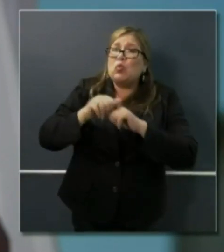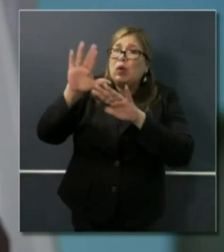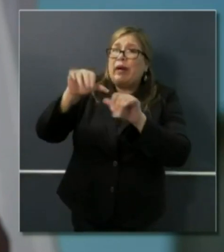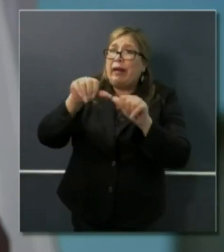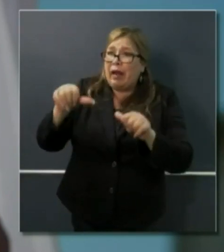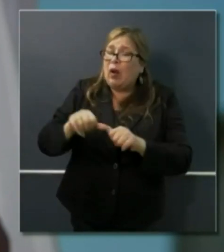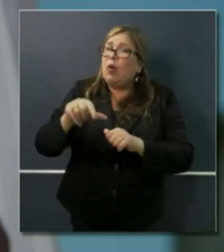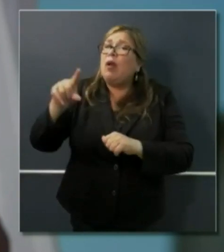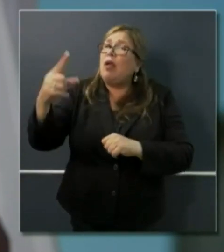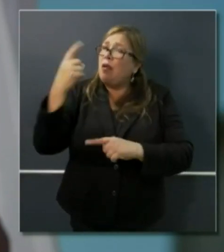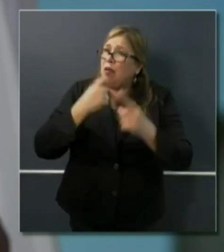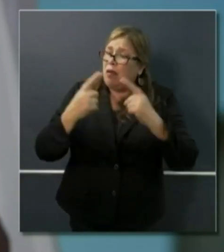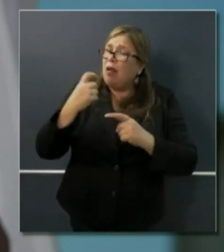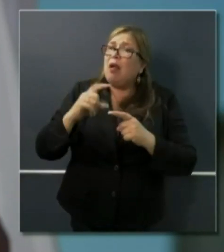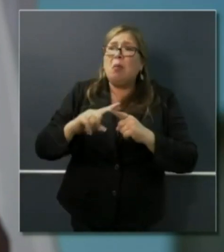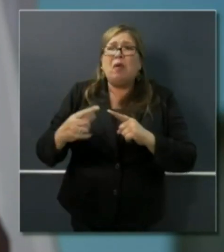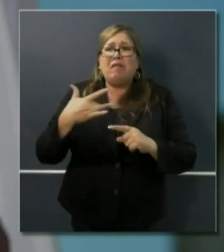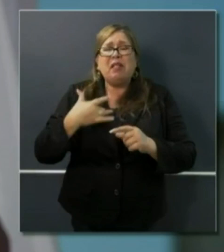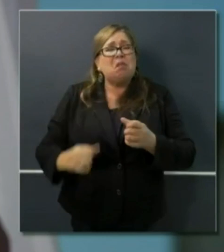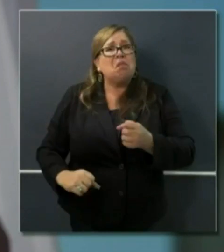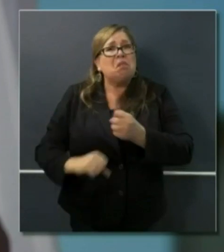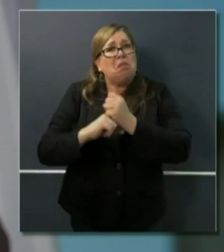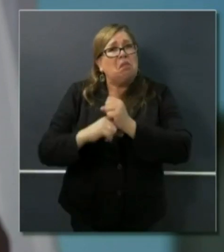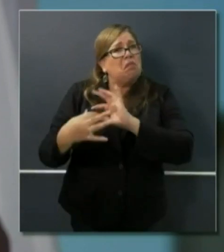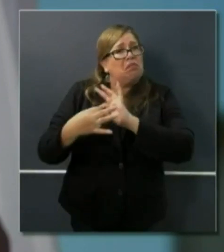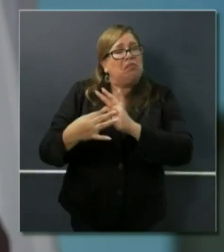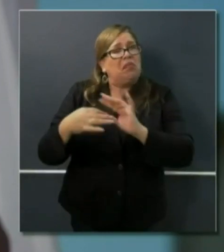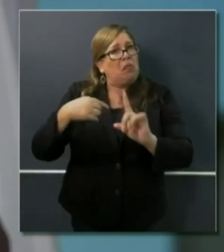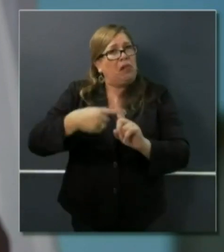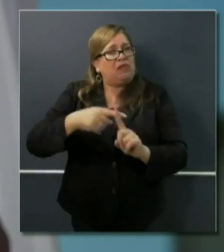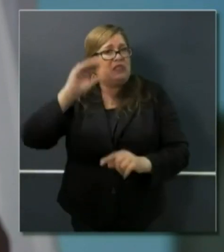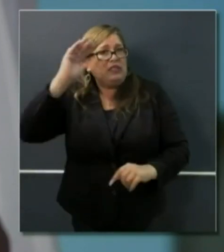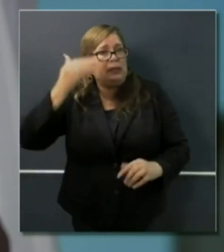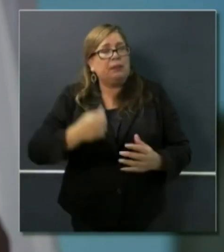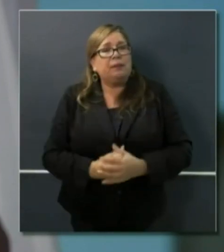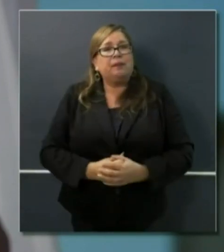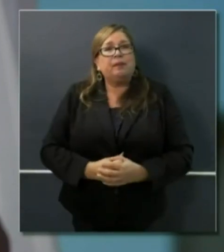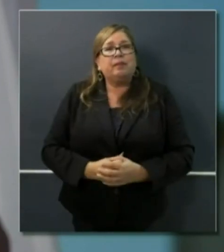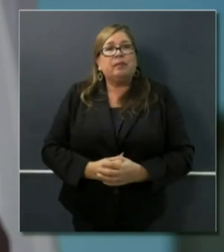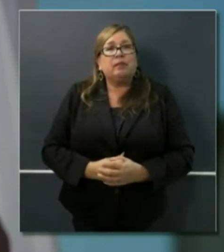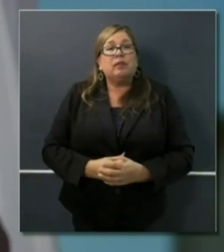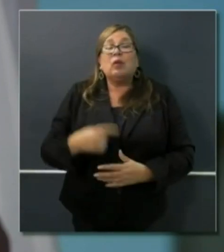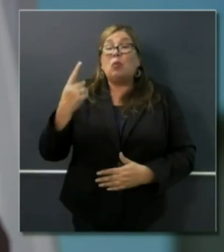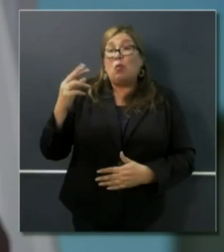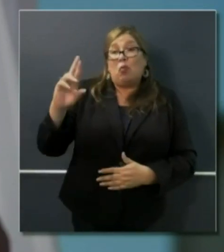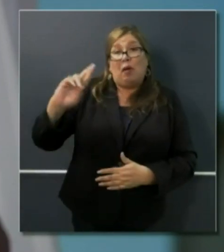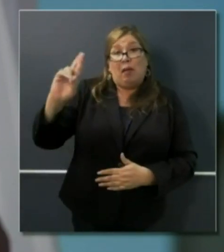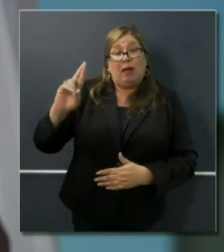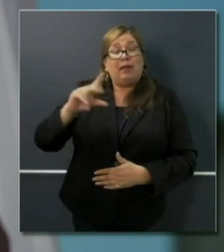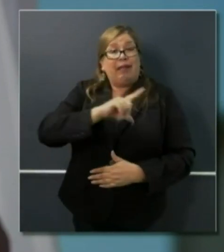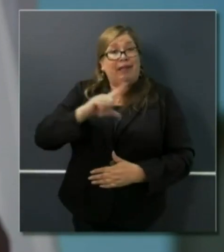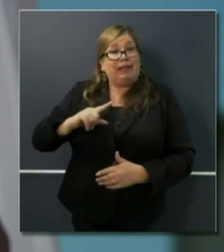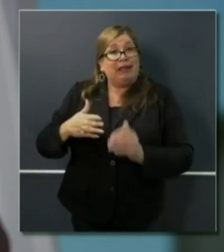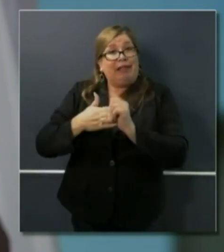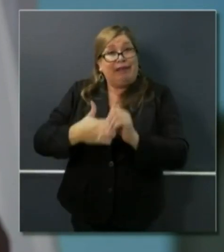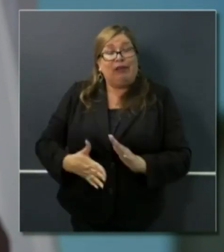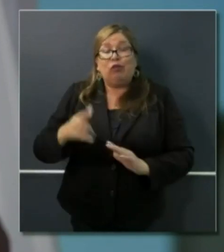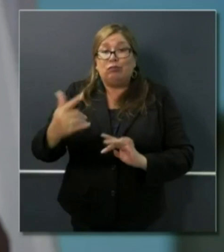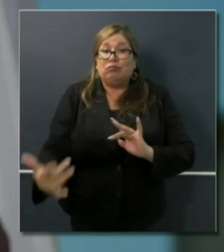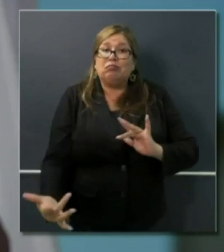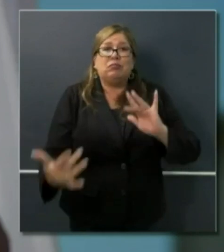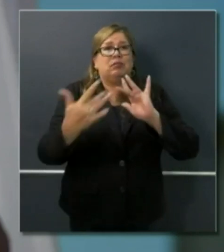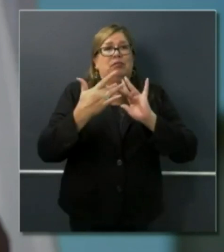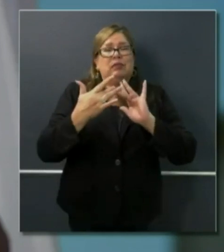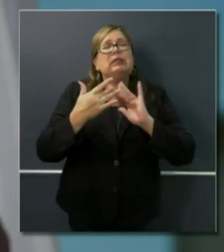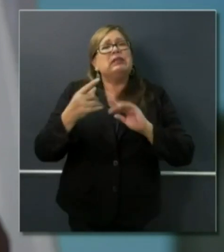were very favorable, including this insight. And I'll just end with this by a Republican legislative leader that reached out that